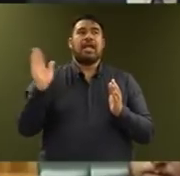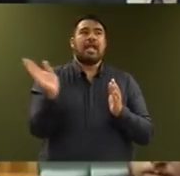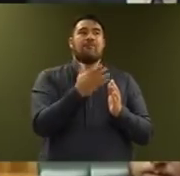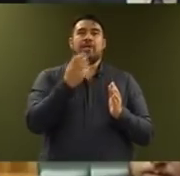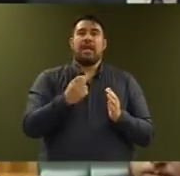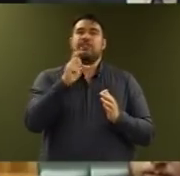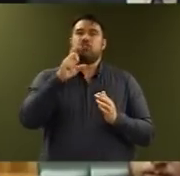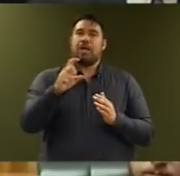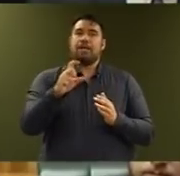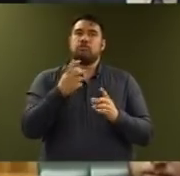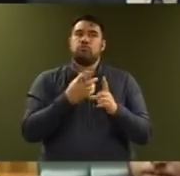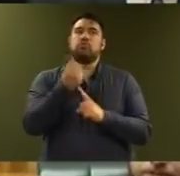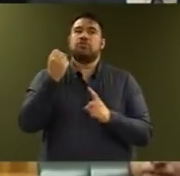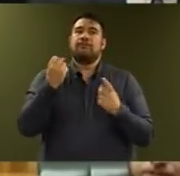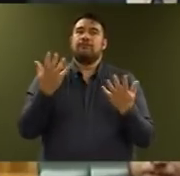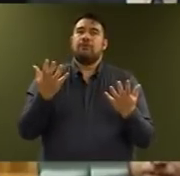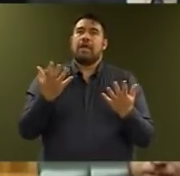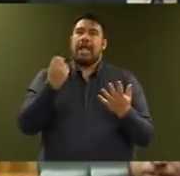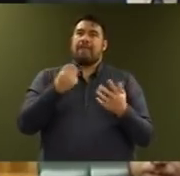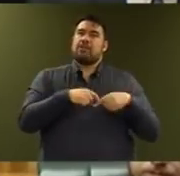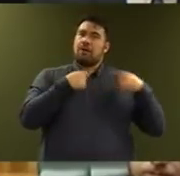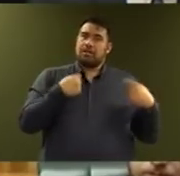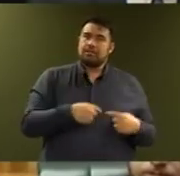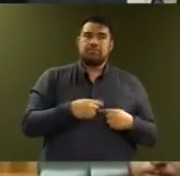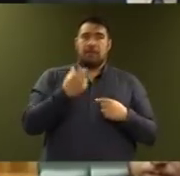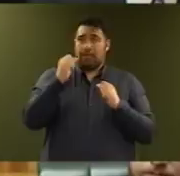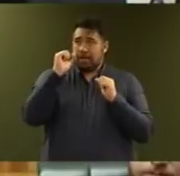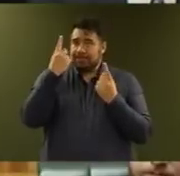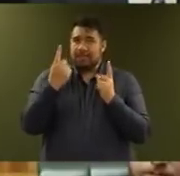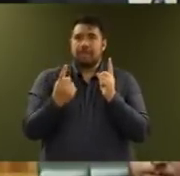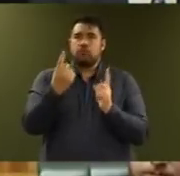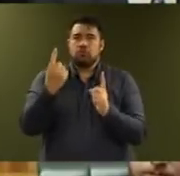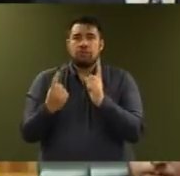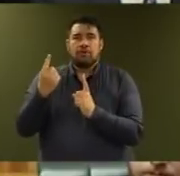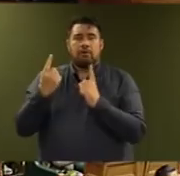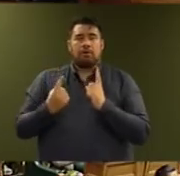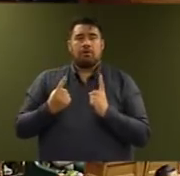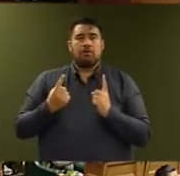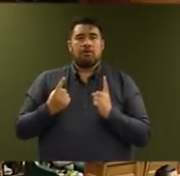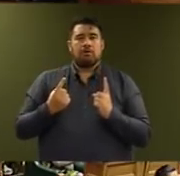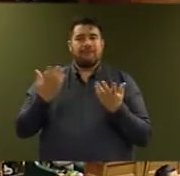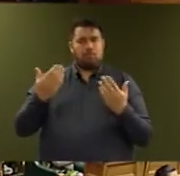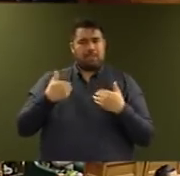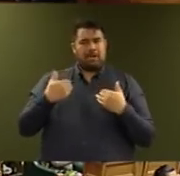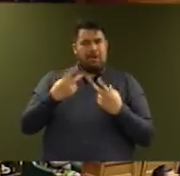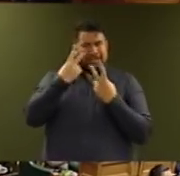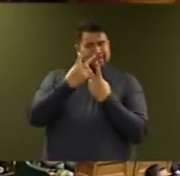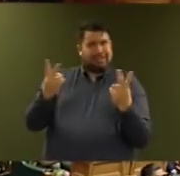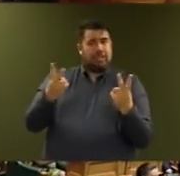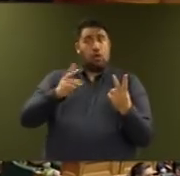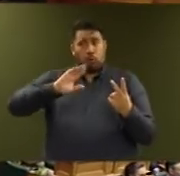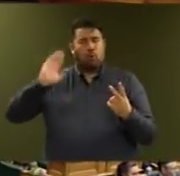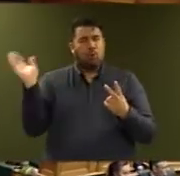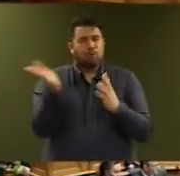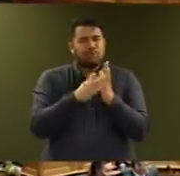kindness and understanding to one another. It's clear to me that no-one in New Zealand wants a society